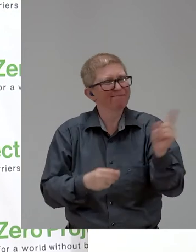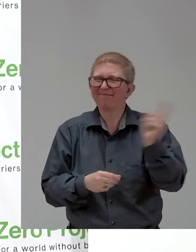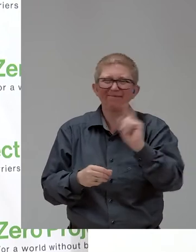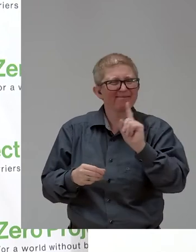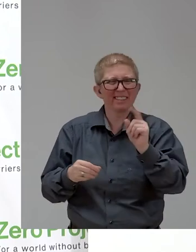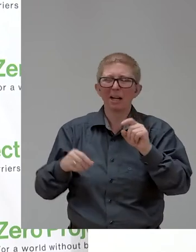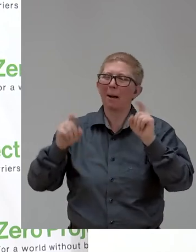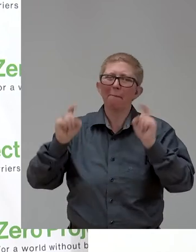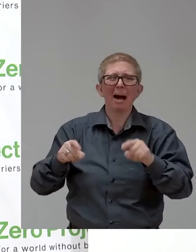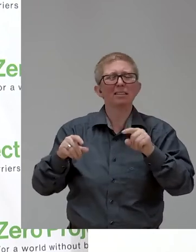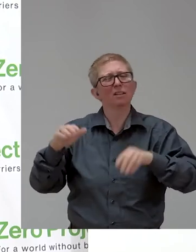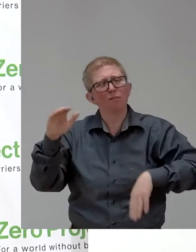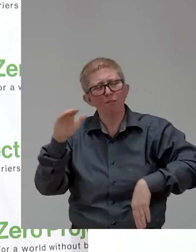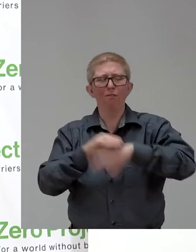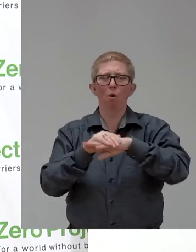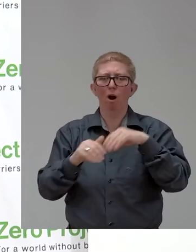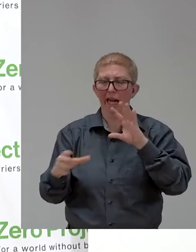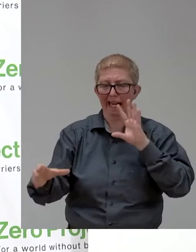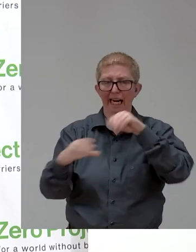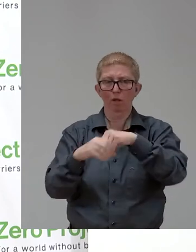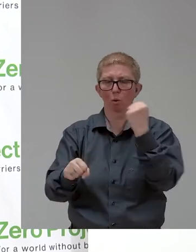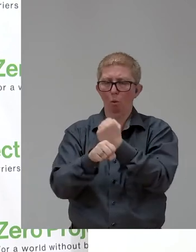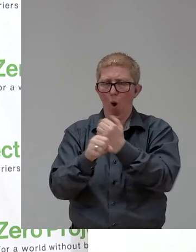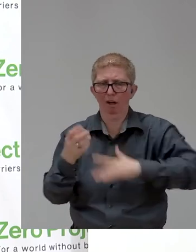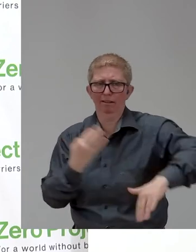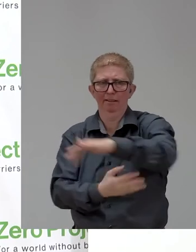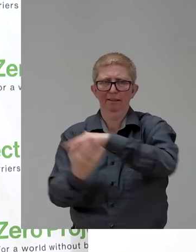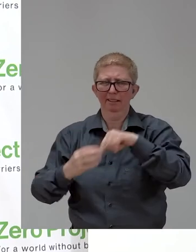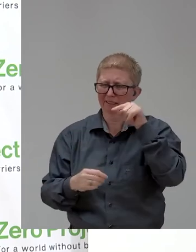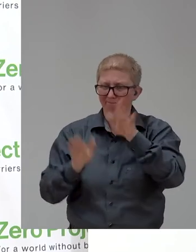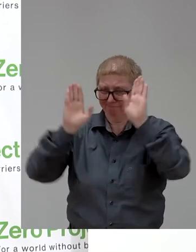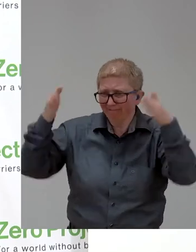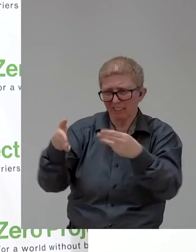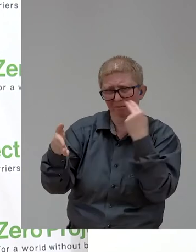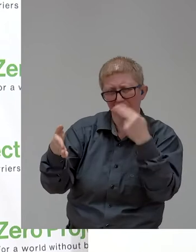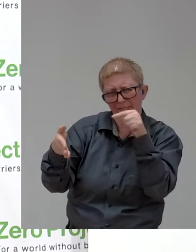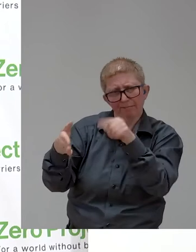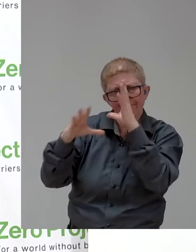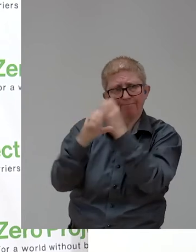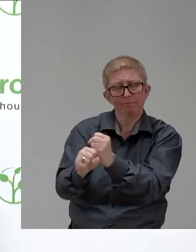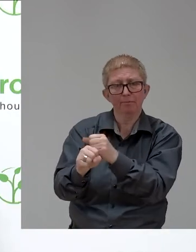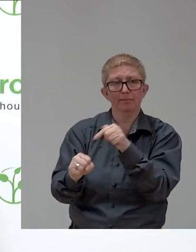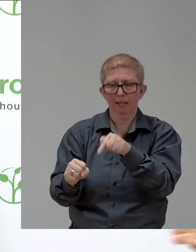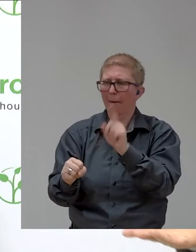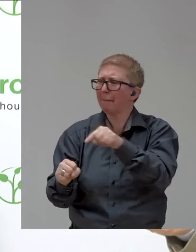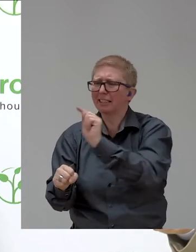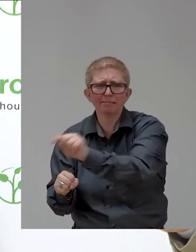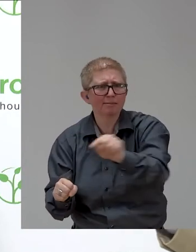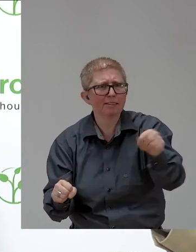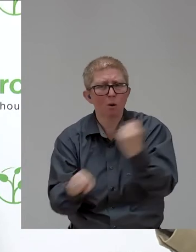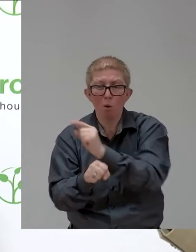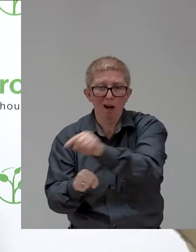do so, we have first to delete barriers. We have to find out barriers. So in